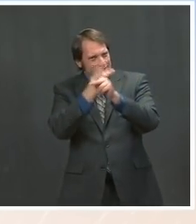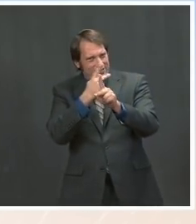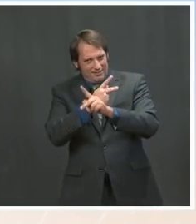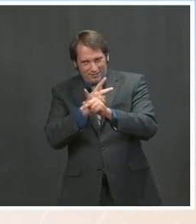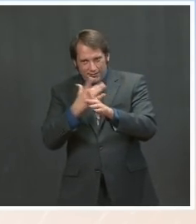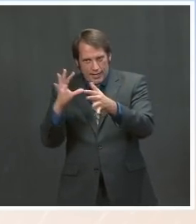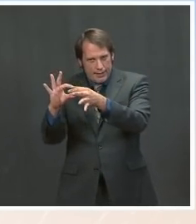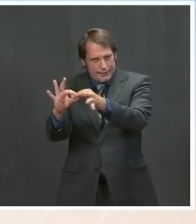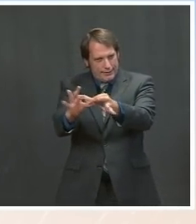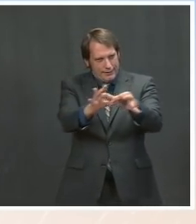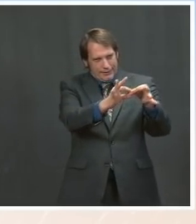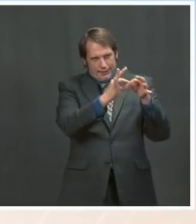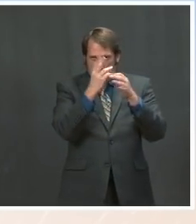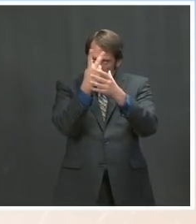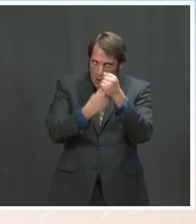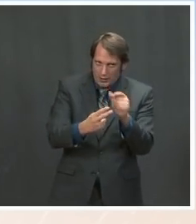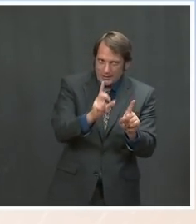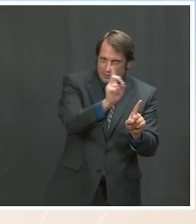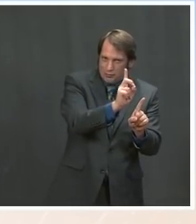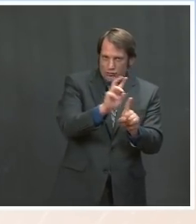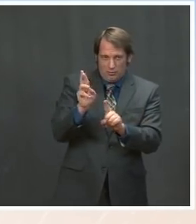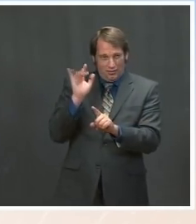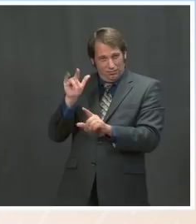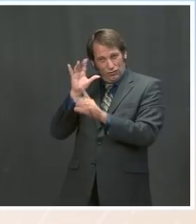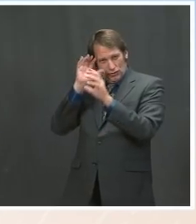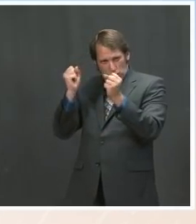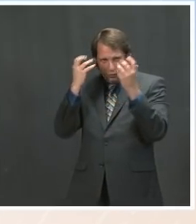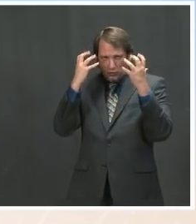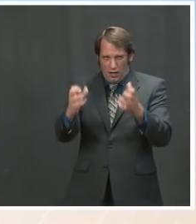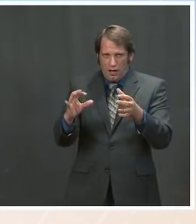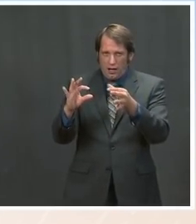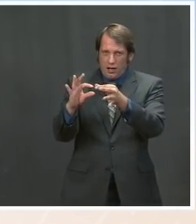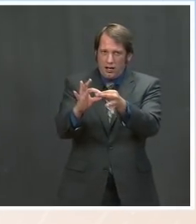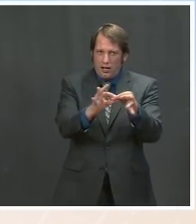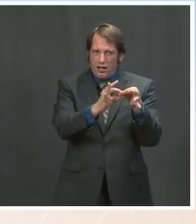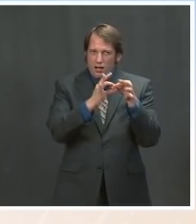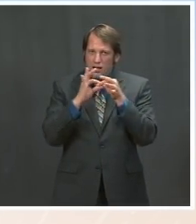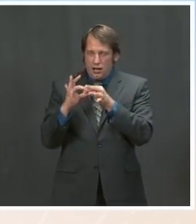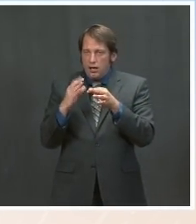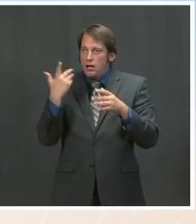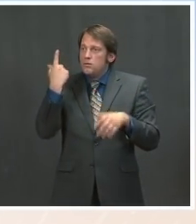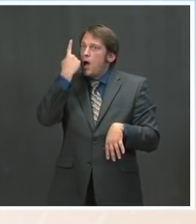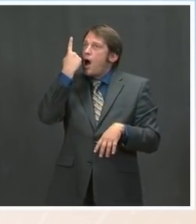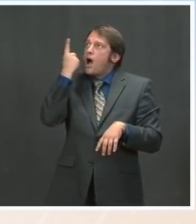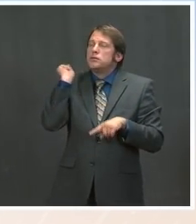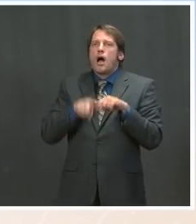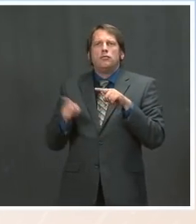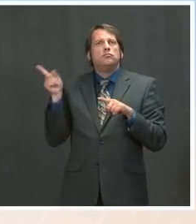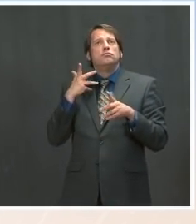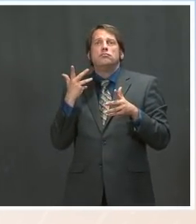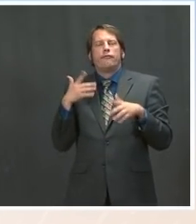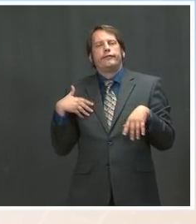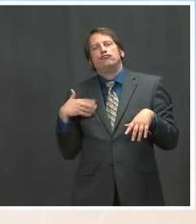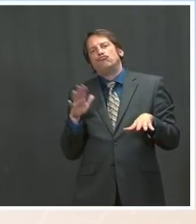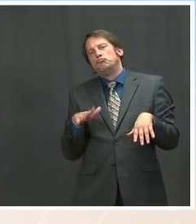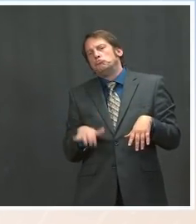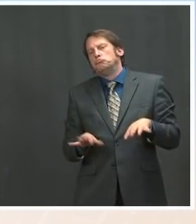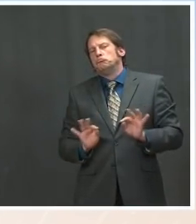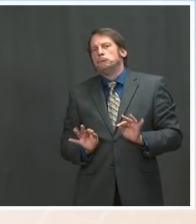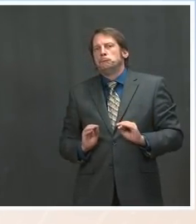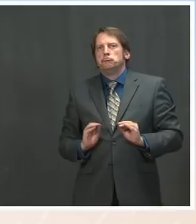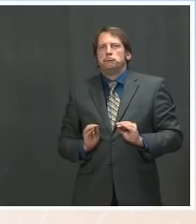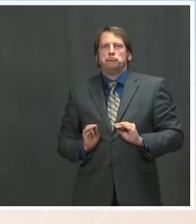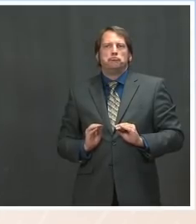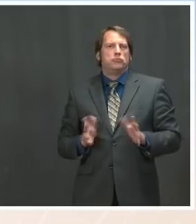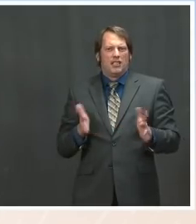bottom line here is that the only thing we cannot do is fail to invest in our nation's infrastructure,